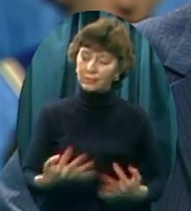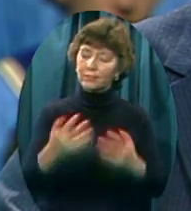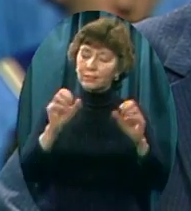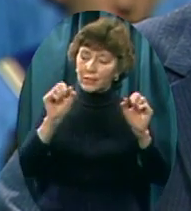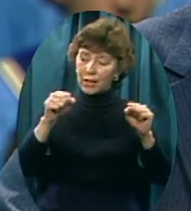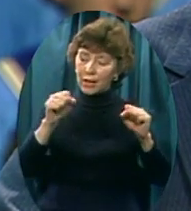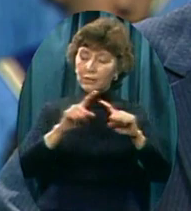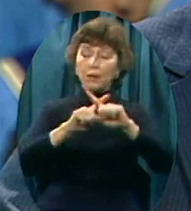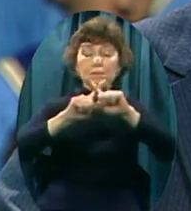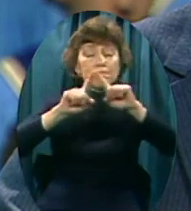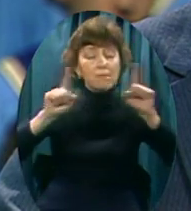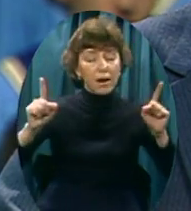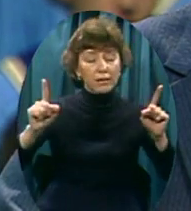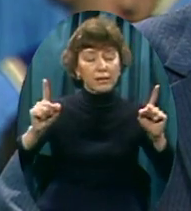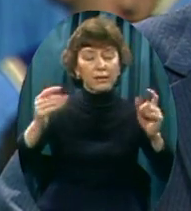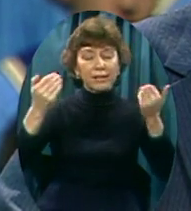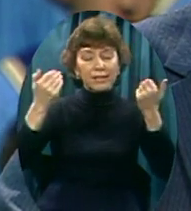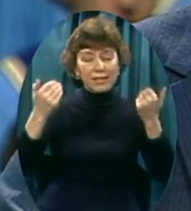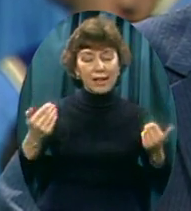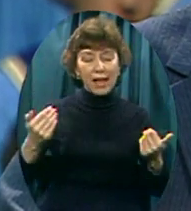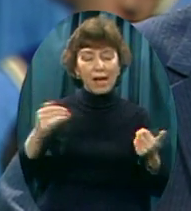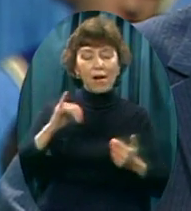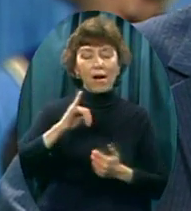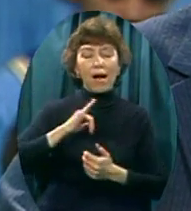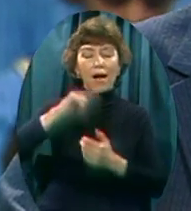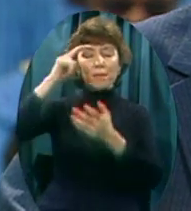I believe on Jesus As my Lord and Savior